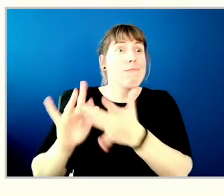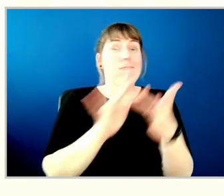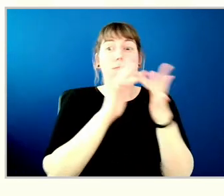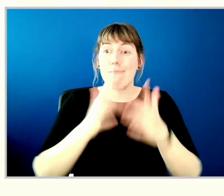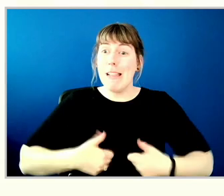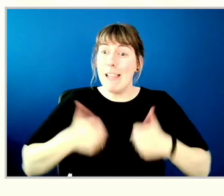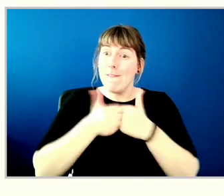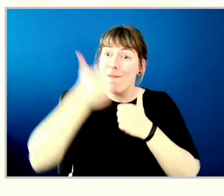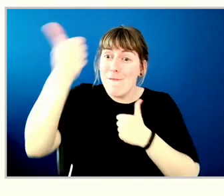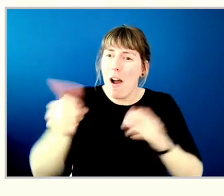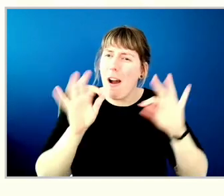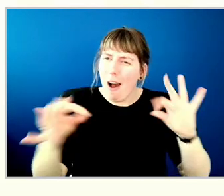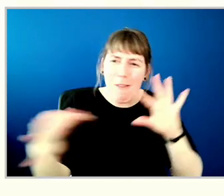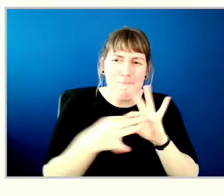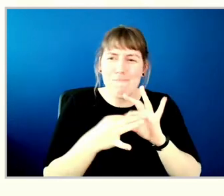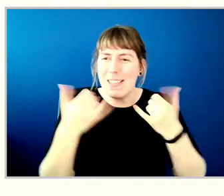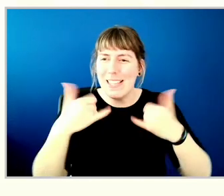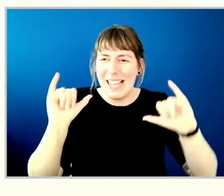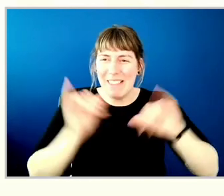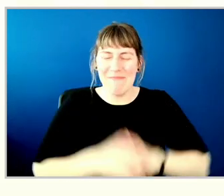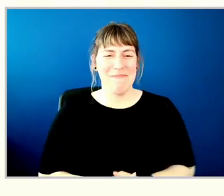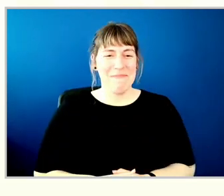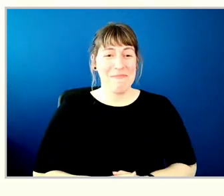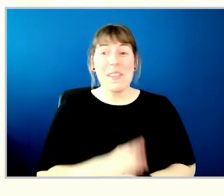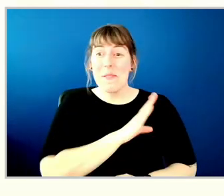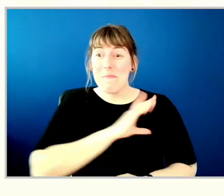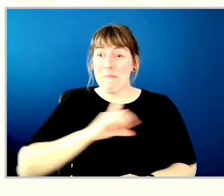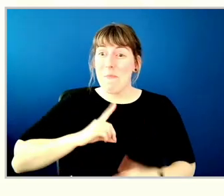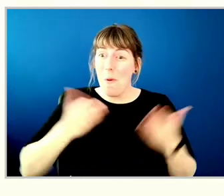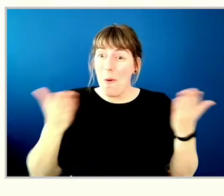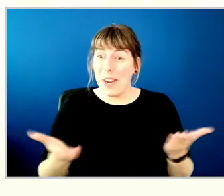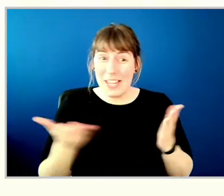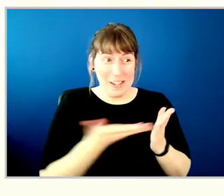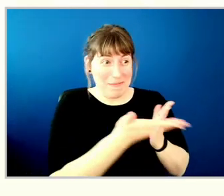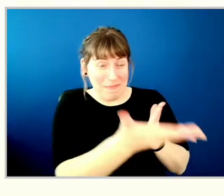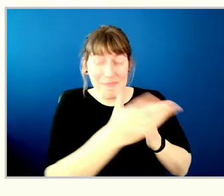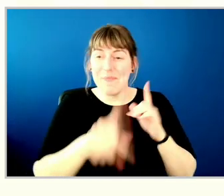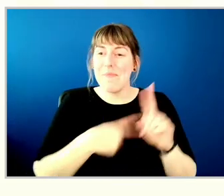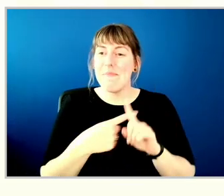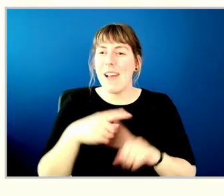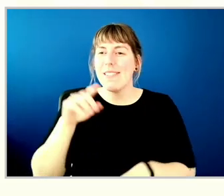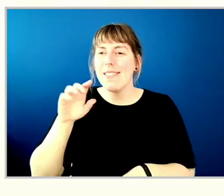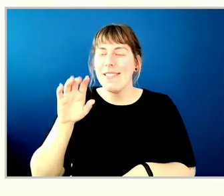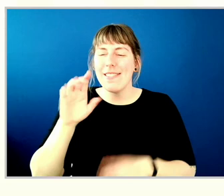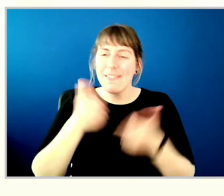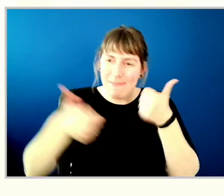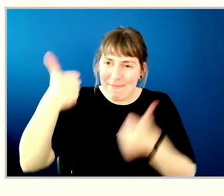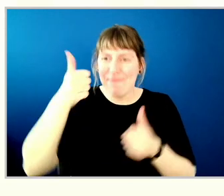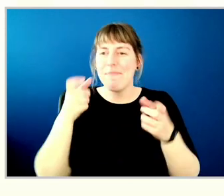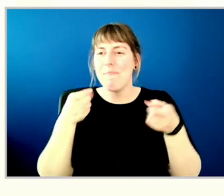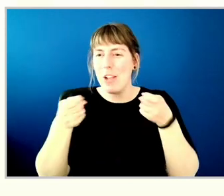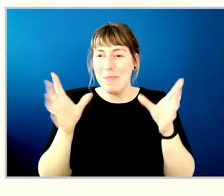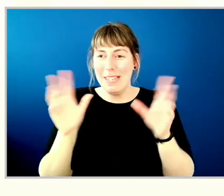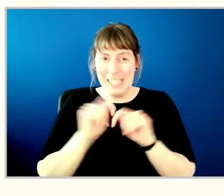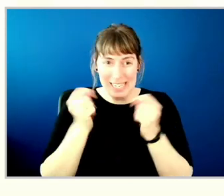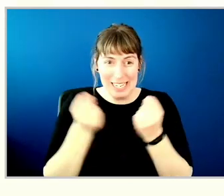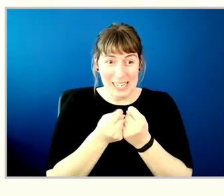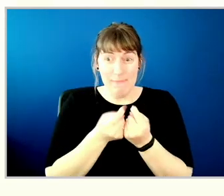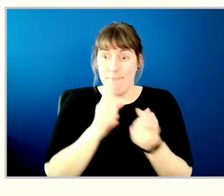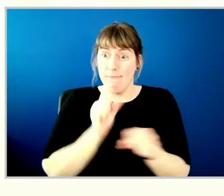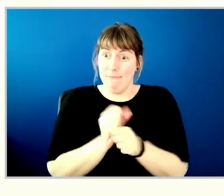This year, we have the board here with us, along with our executive management team, who is attending the meeting on site.